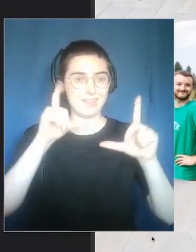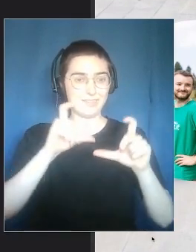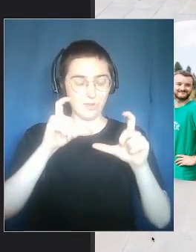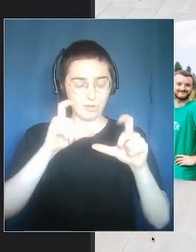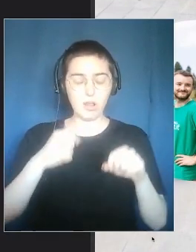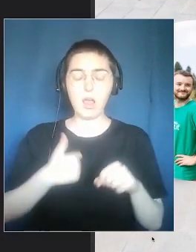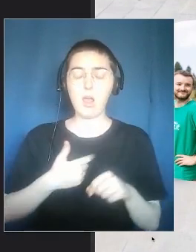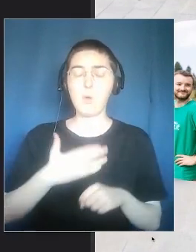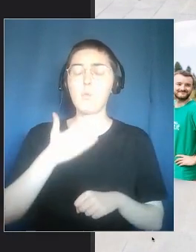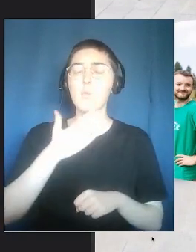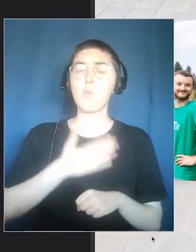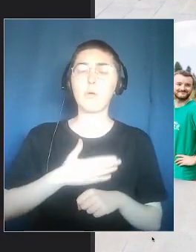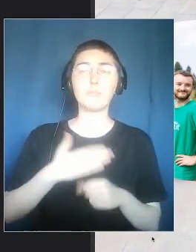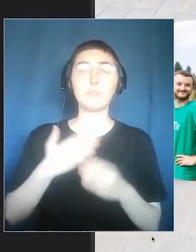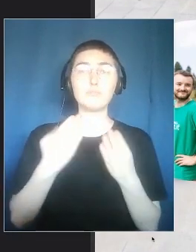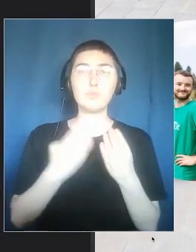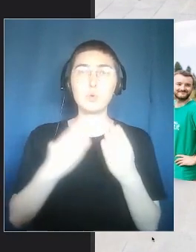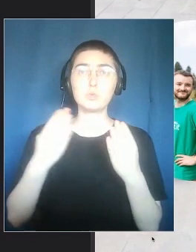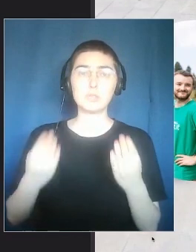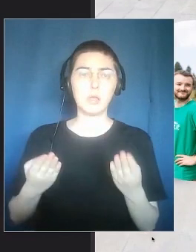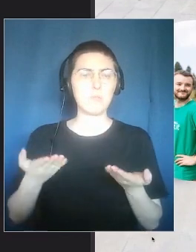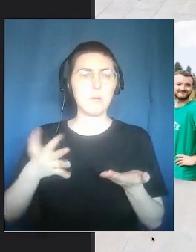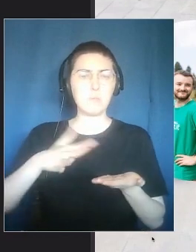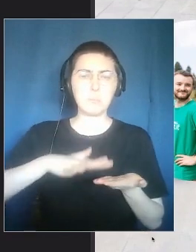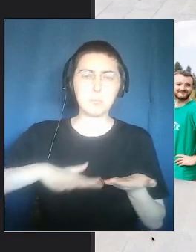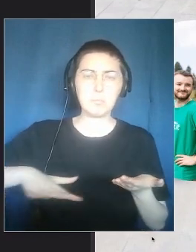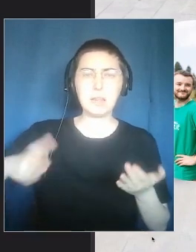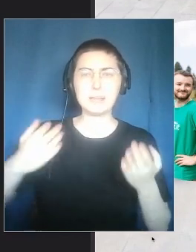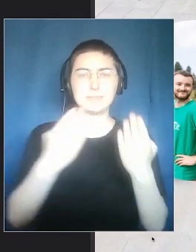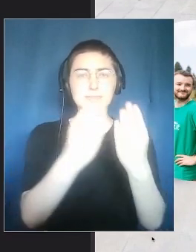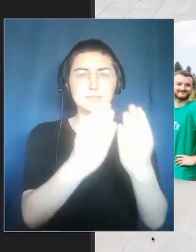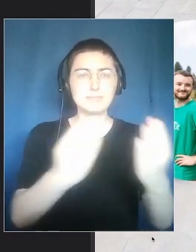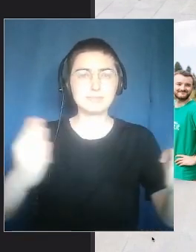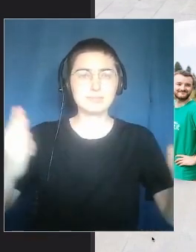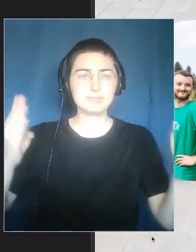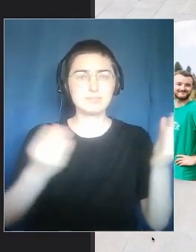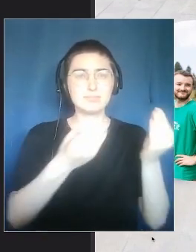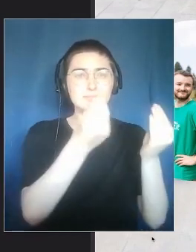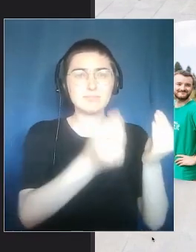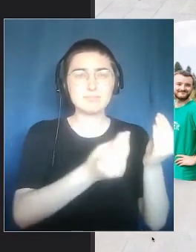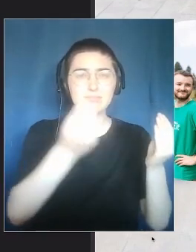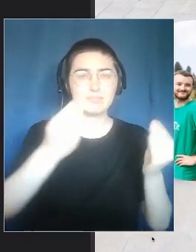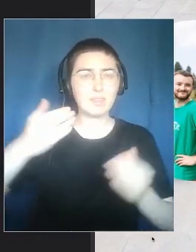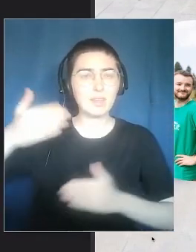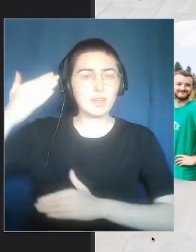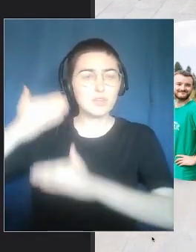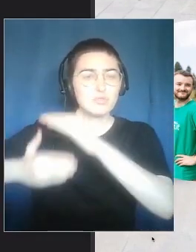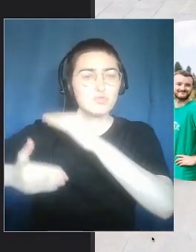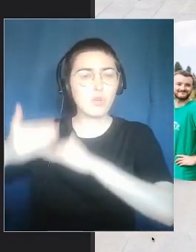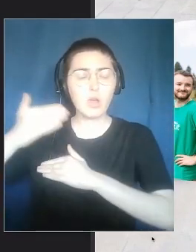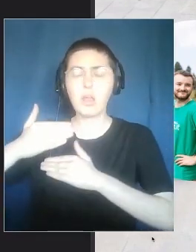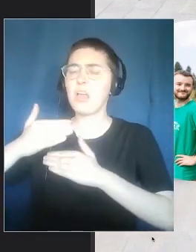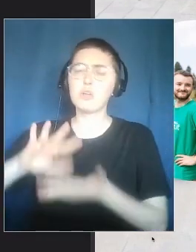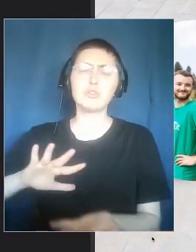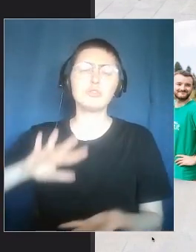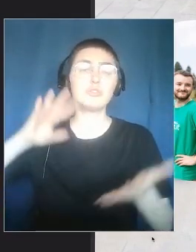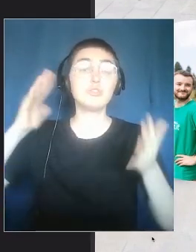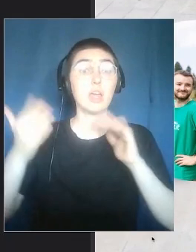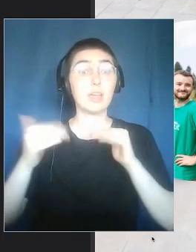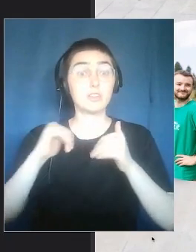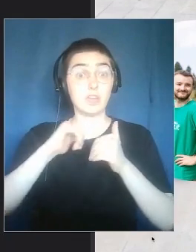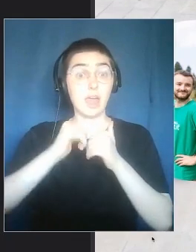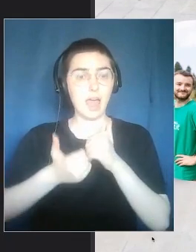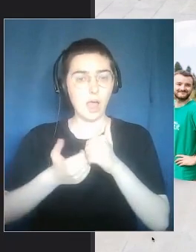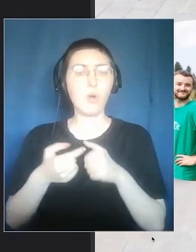traditional idea of museums as a physical building that has